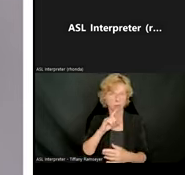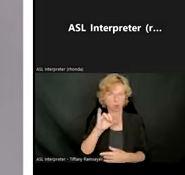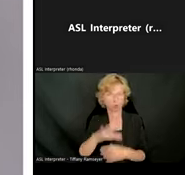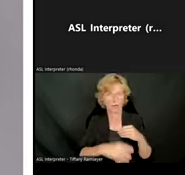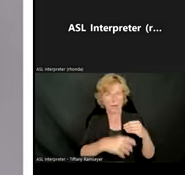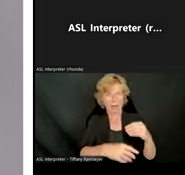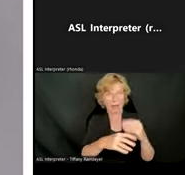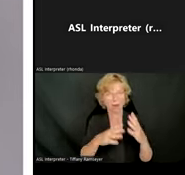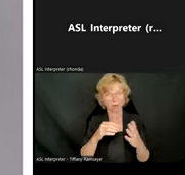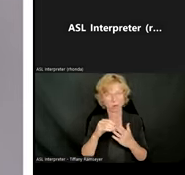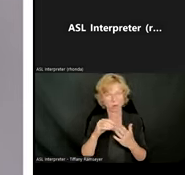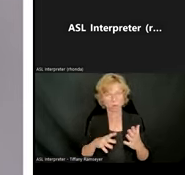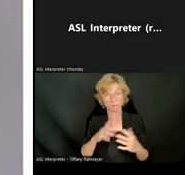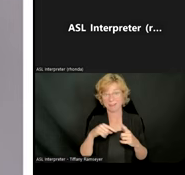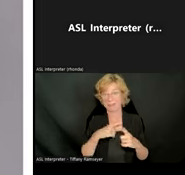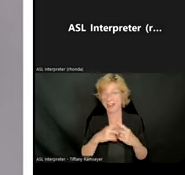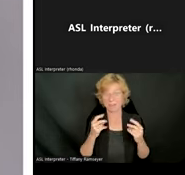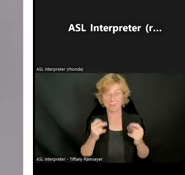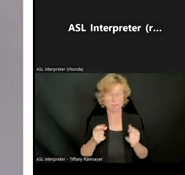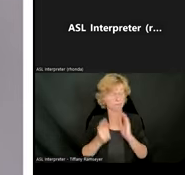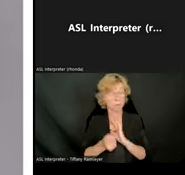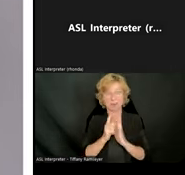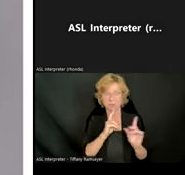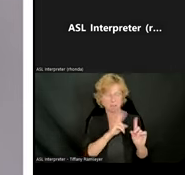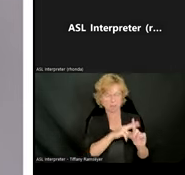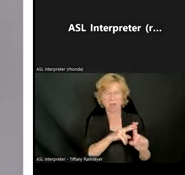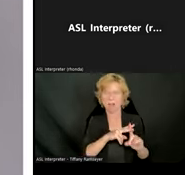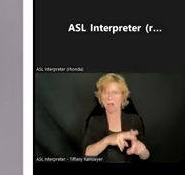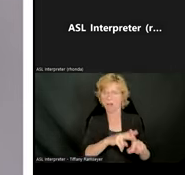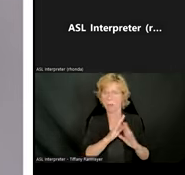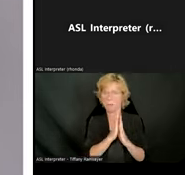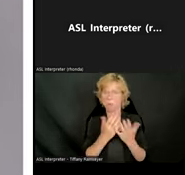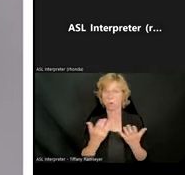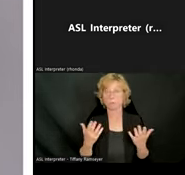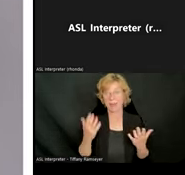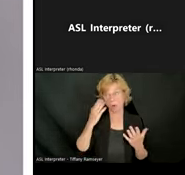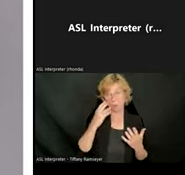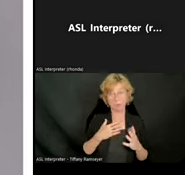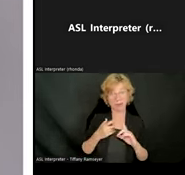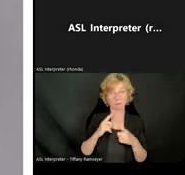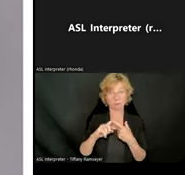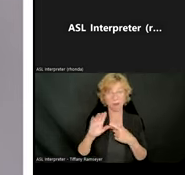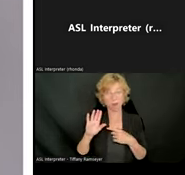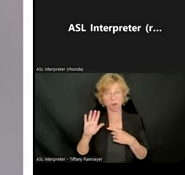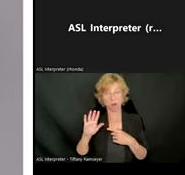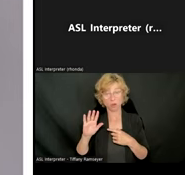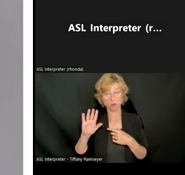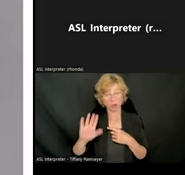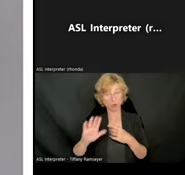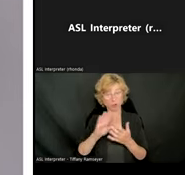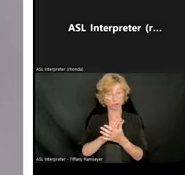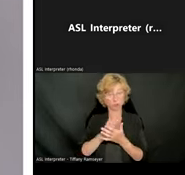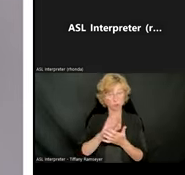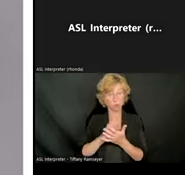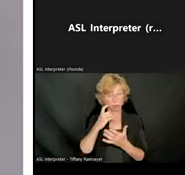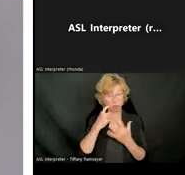assigning books. Get them excited. You know, I know a friend of mine, her school started today, right? So we're really back in the back to school, you know,